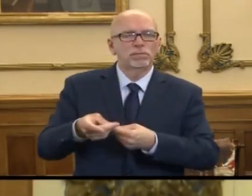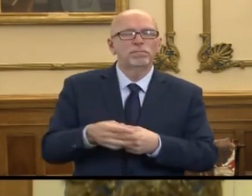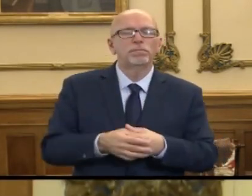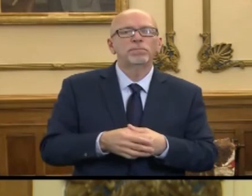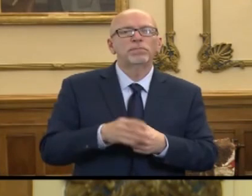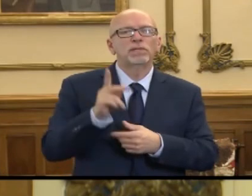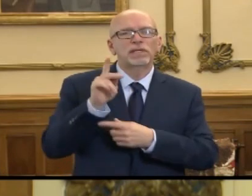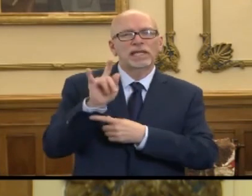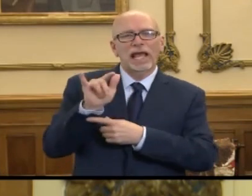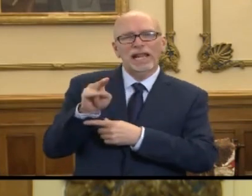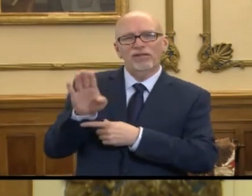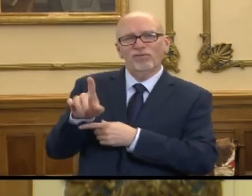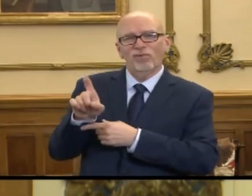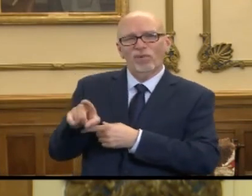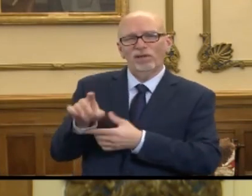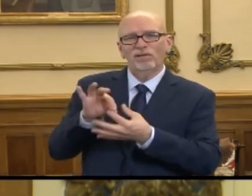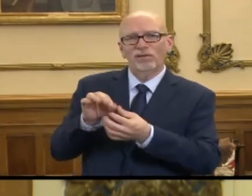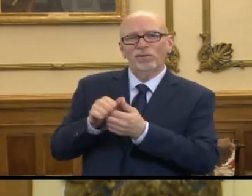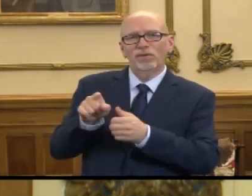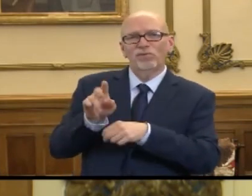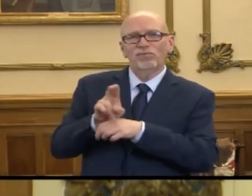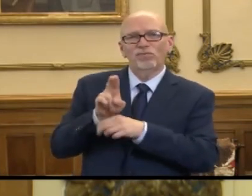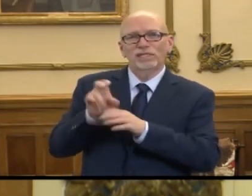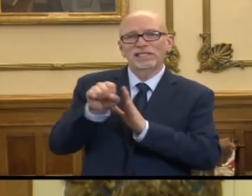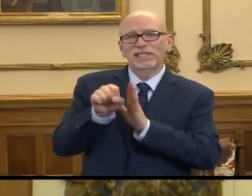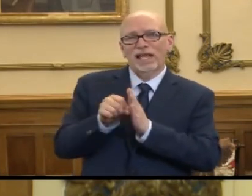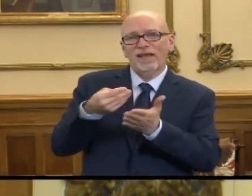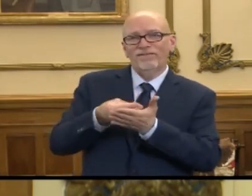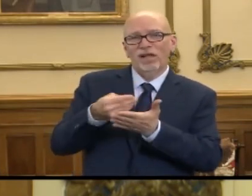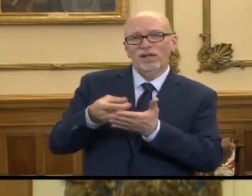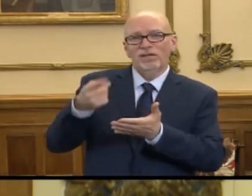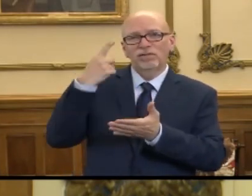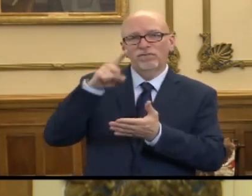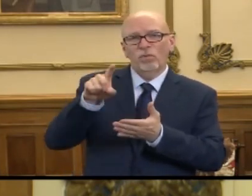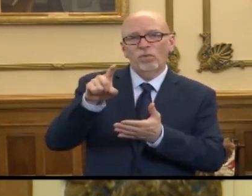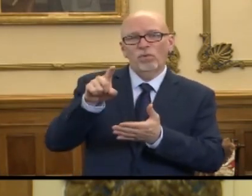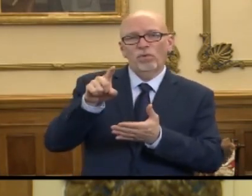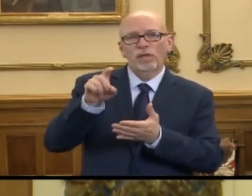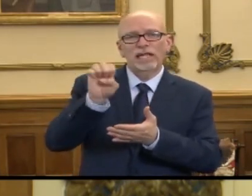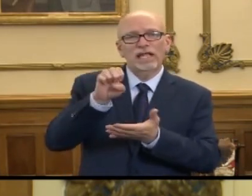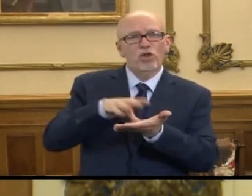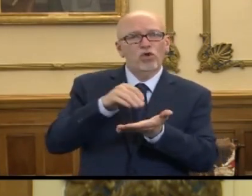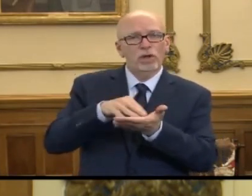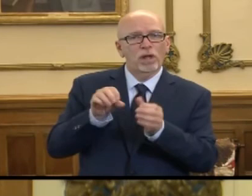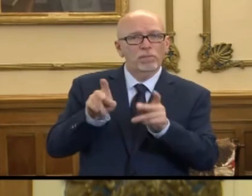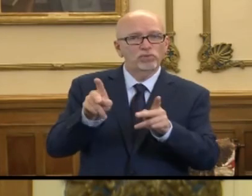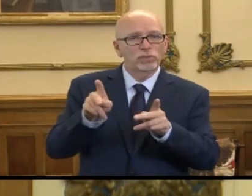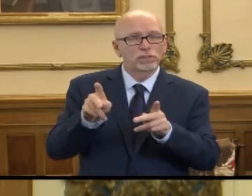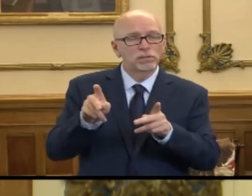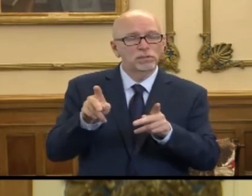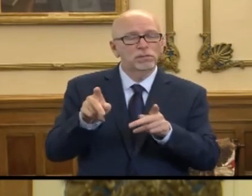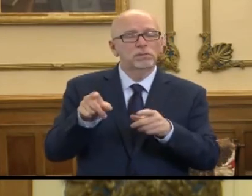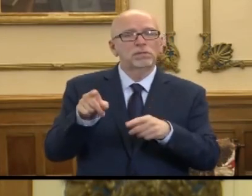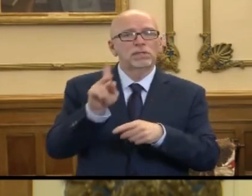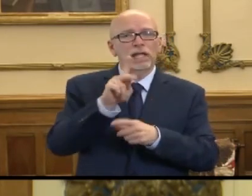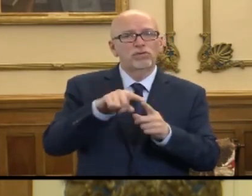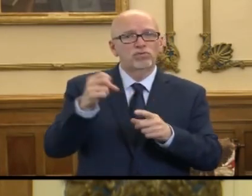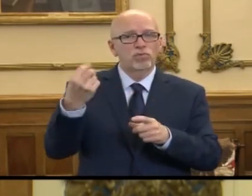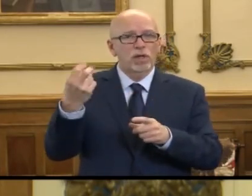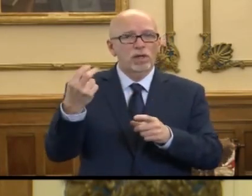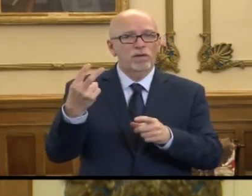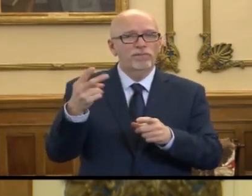Caitlin, I believe your question was regarding using state funds for e-learning opportunities at our K-12